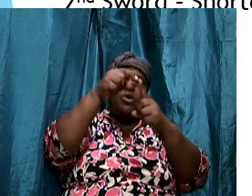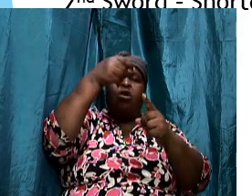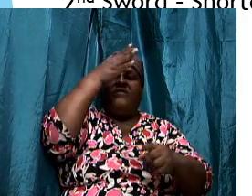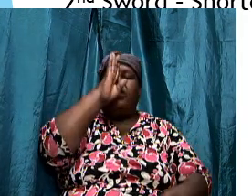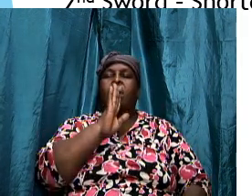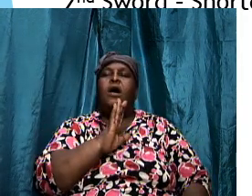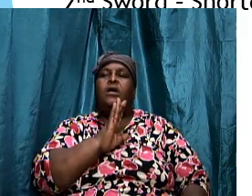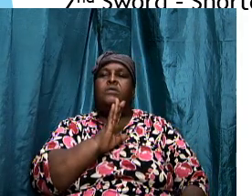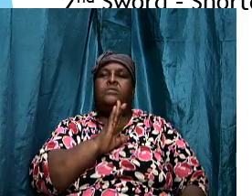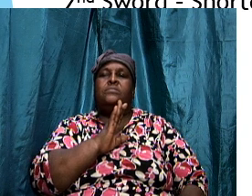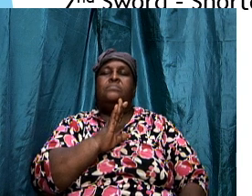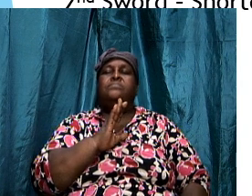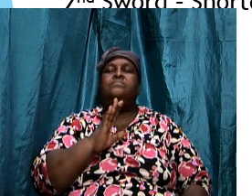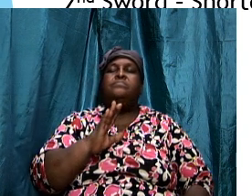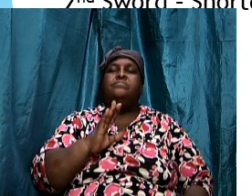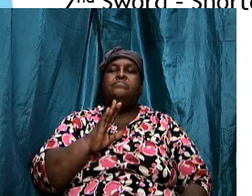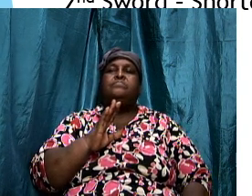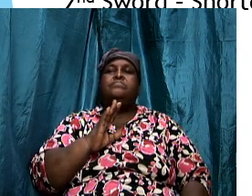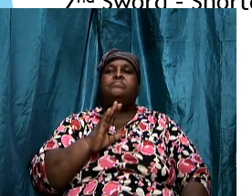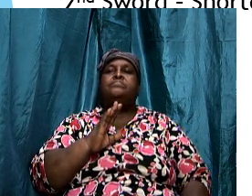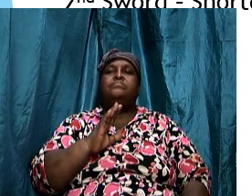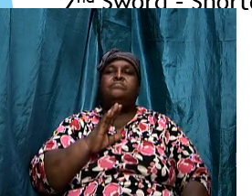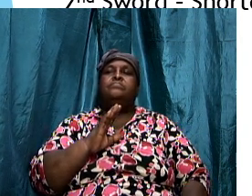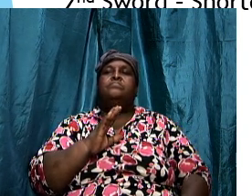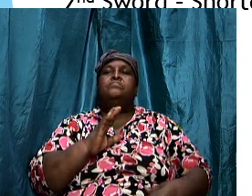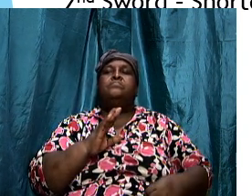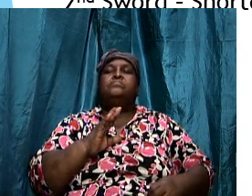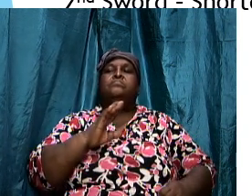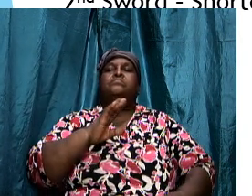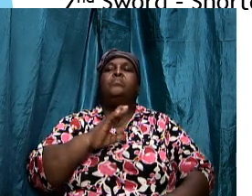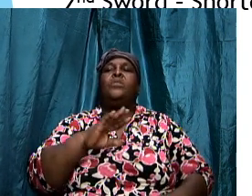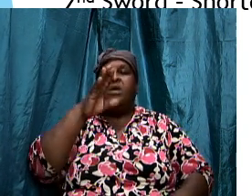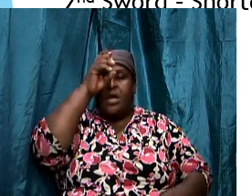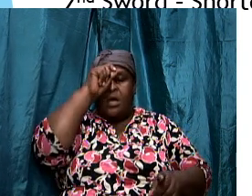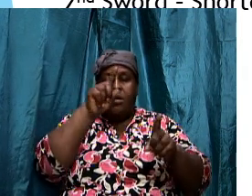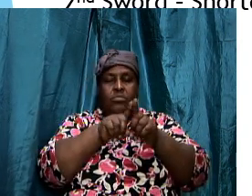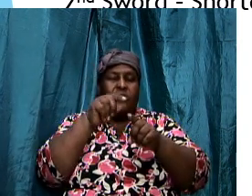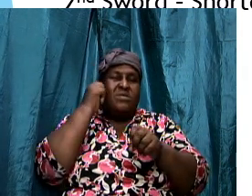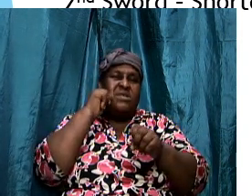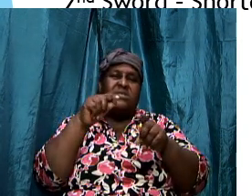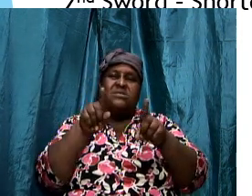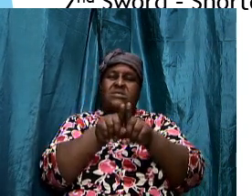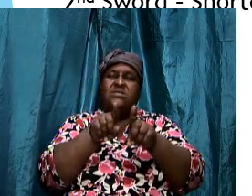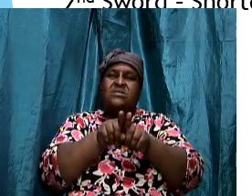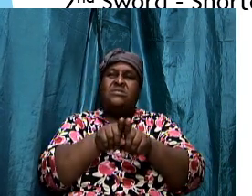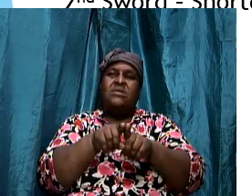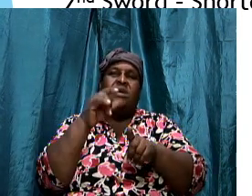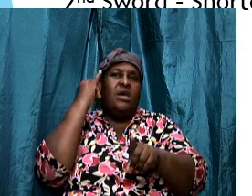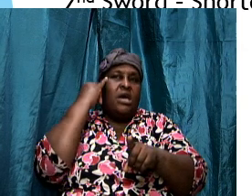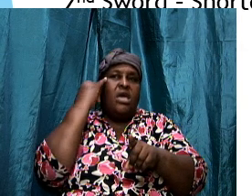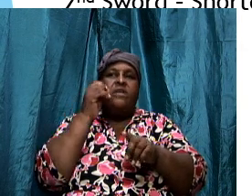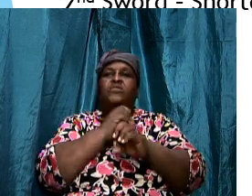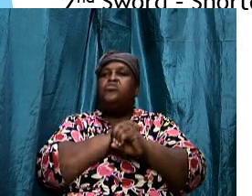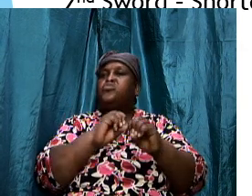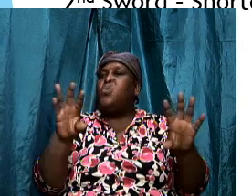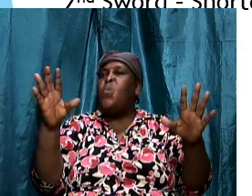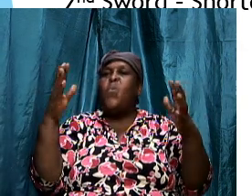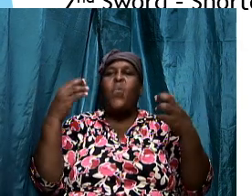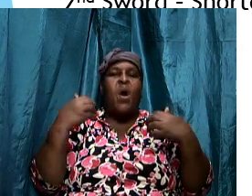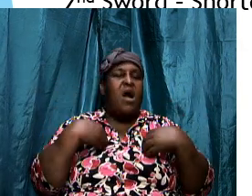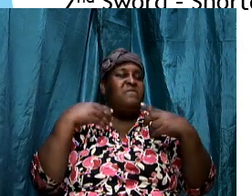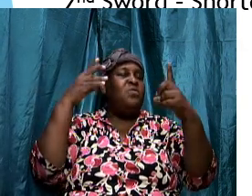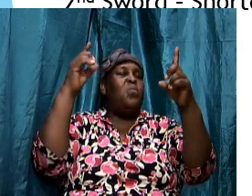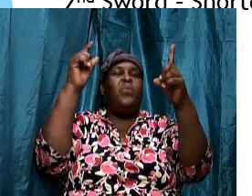of God. Brothers and sisters, if we don't have the